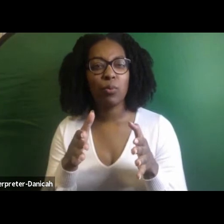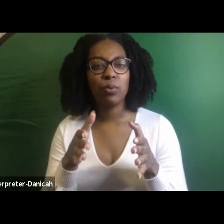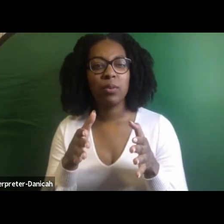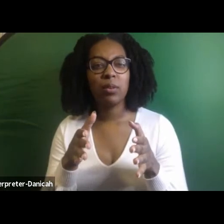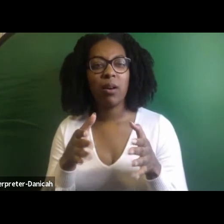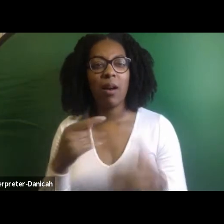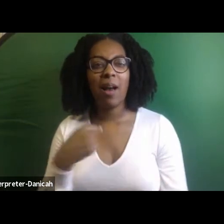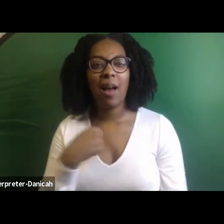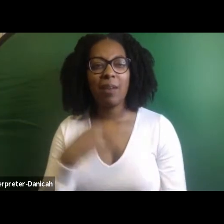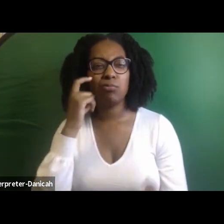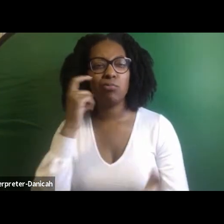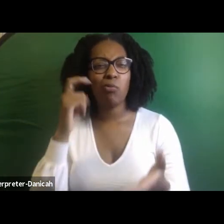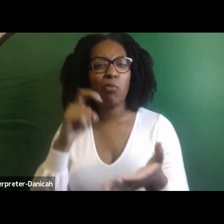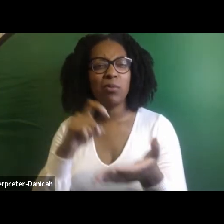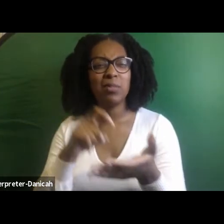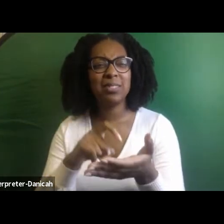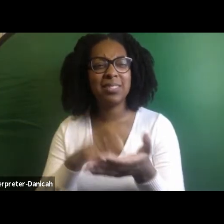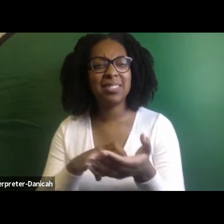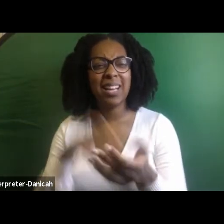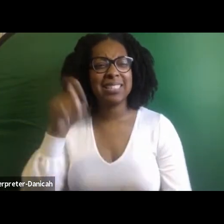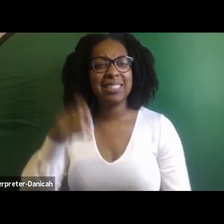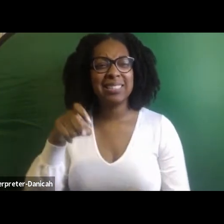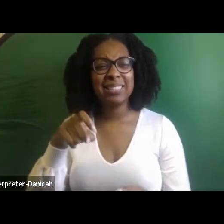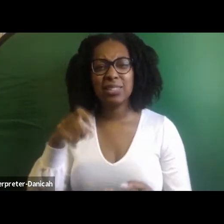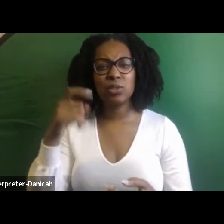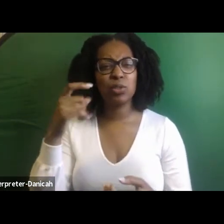that I need to really strategize and get back home.